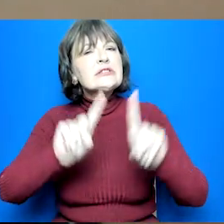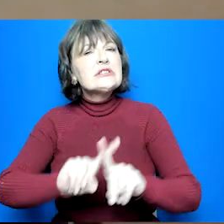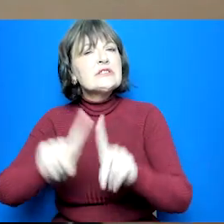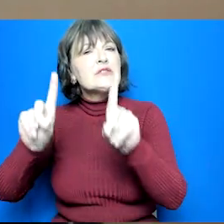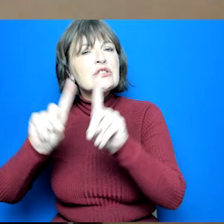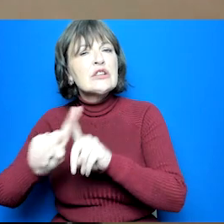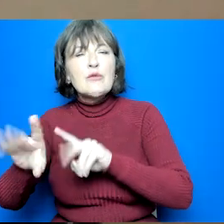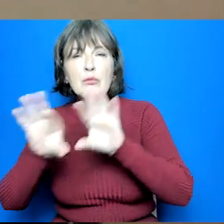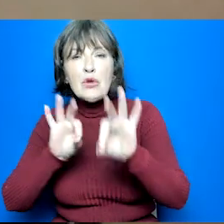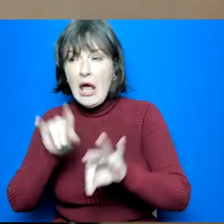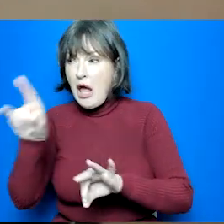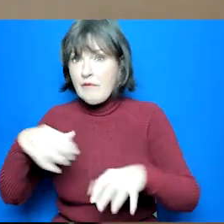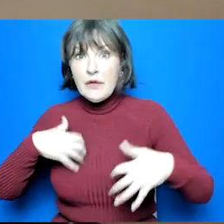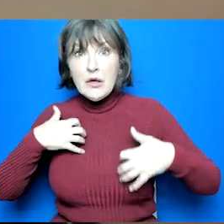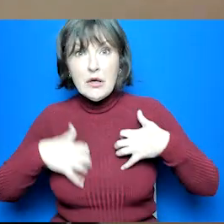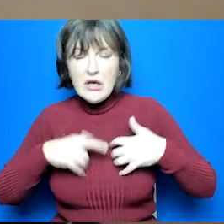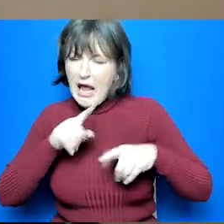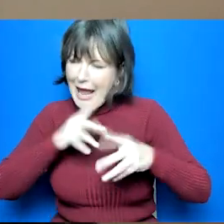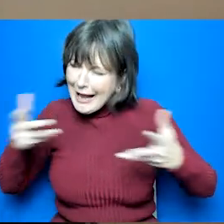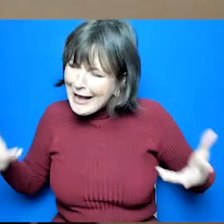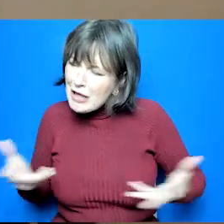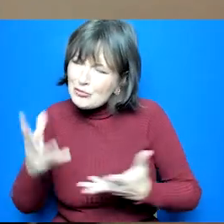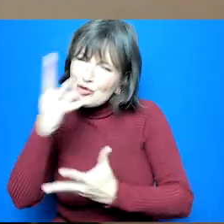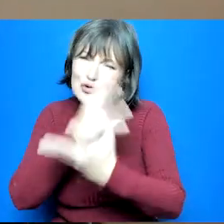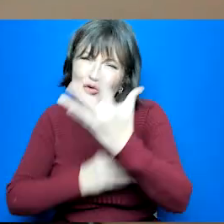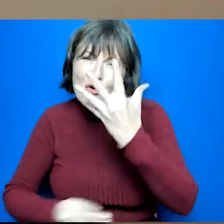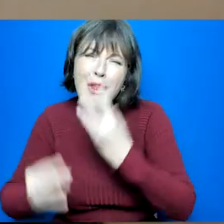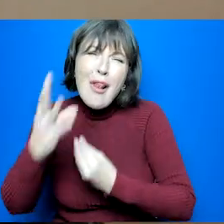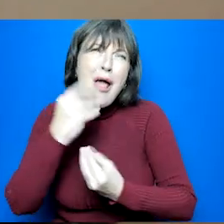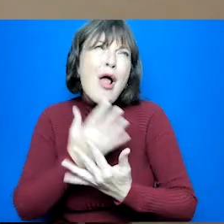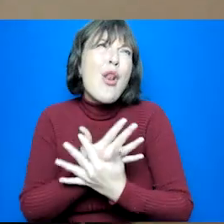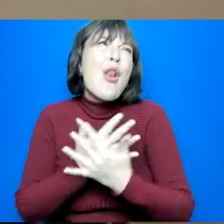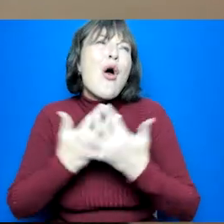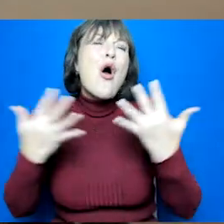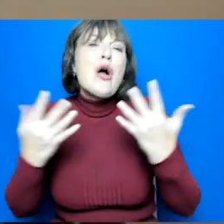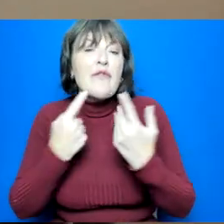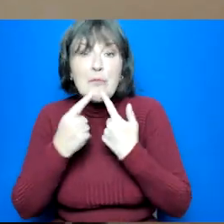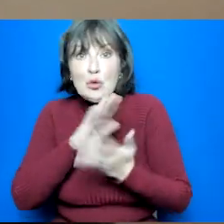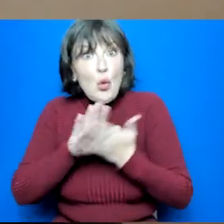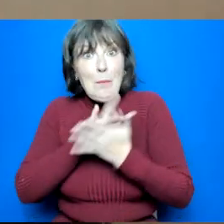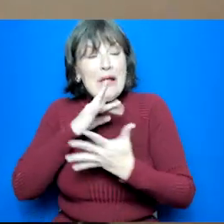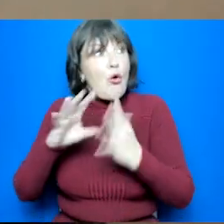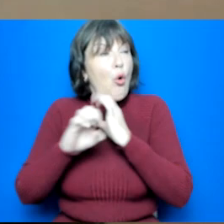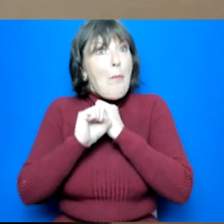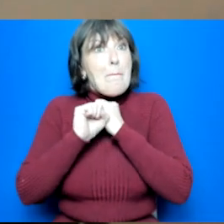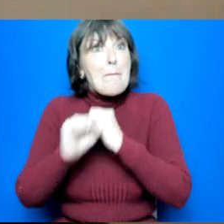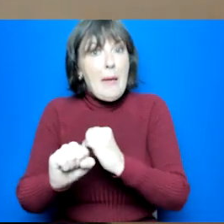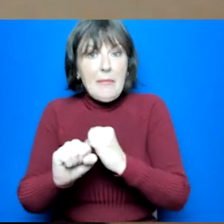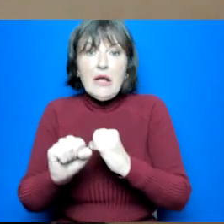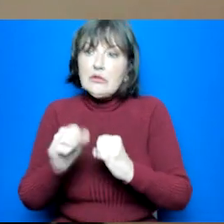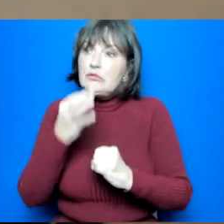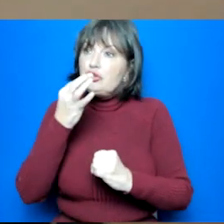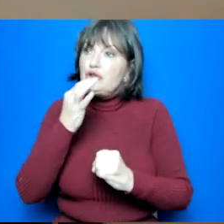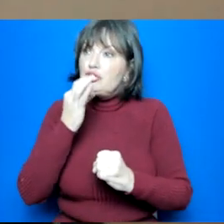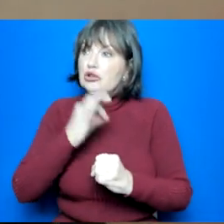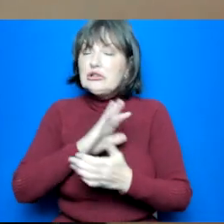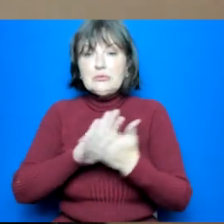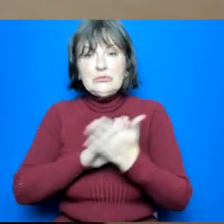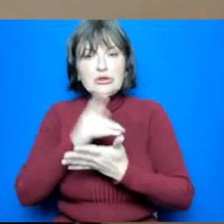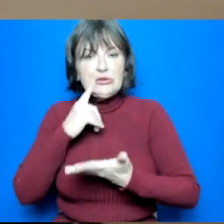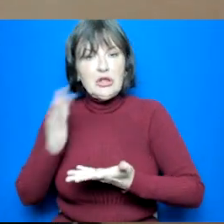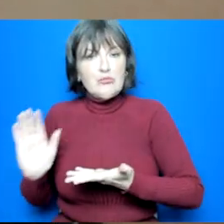encourage them to learn as much about them as they can doesn't mean they're committing it just means that they're you know gathering all that information